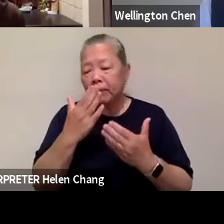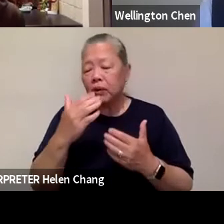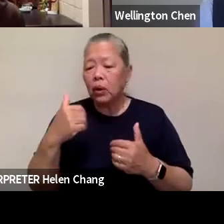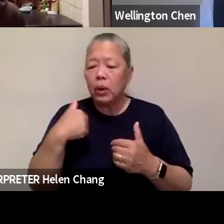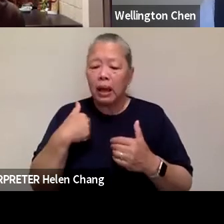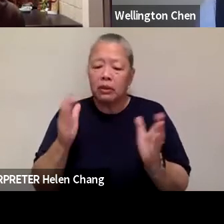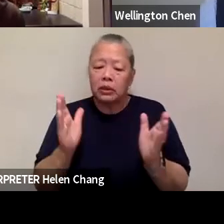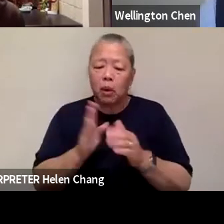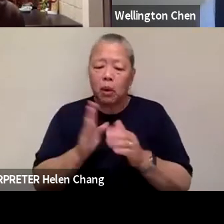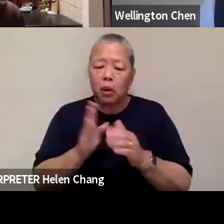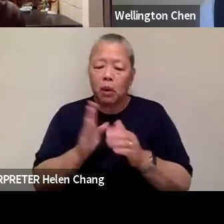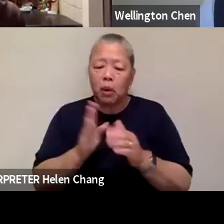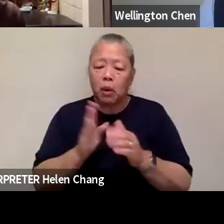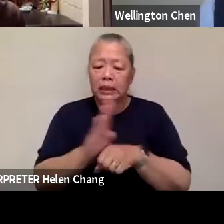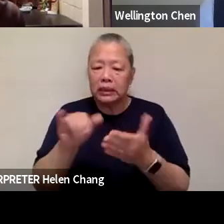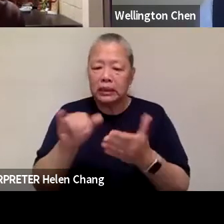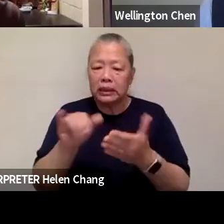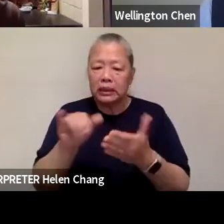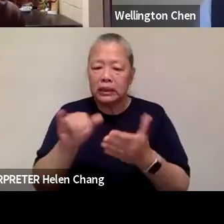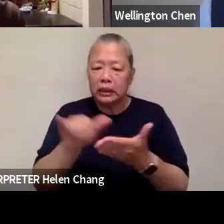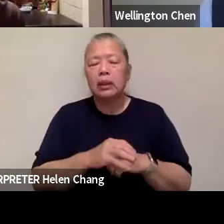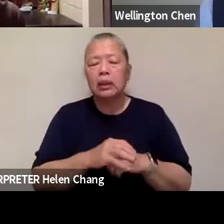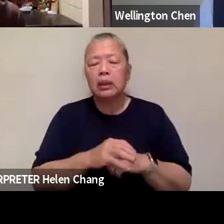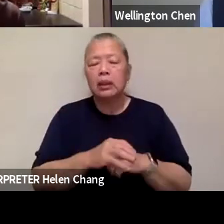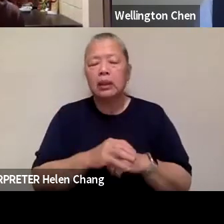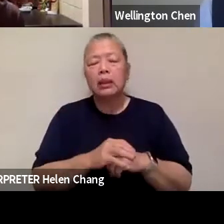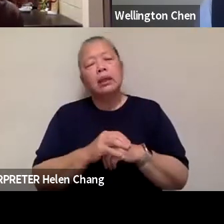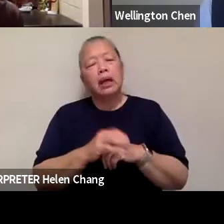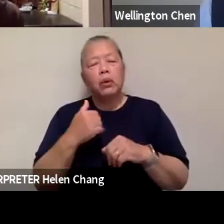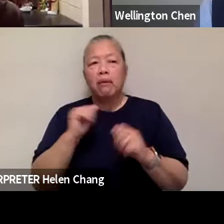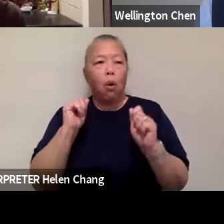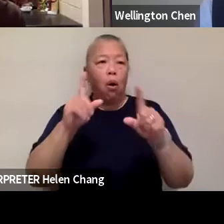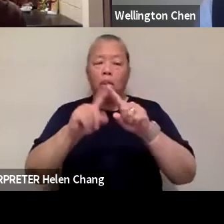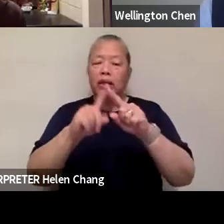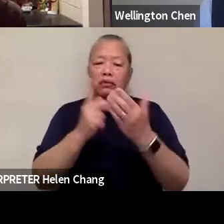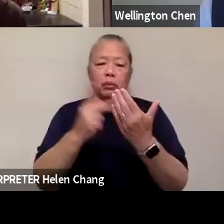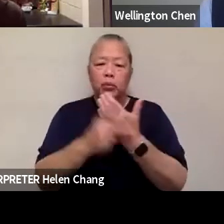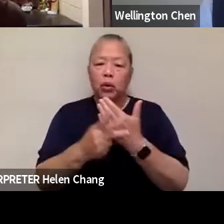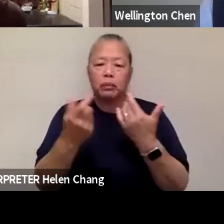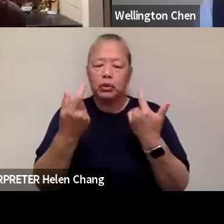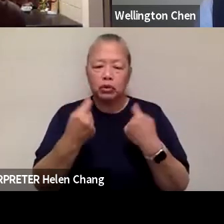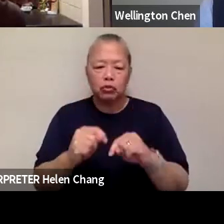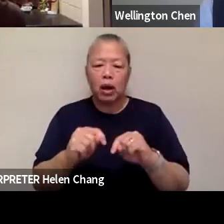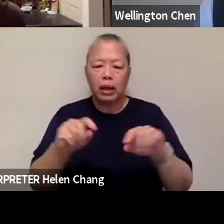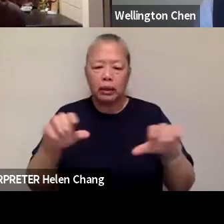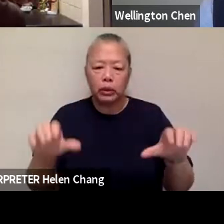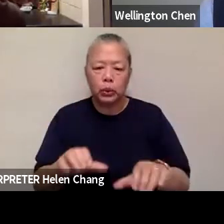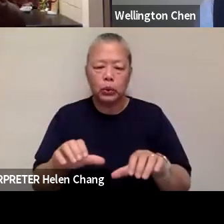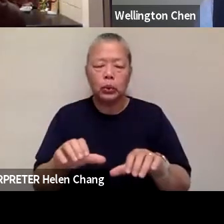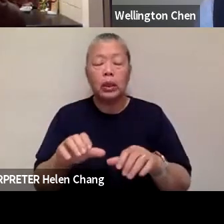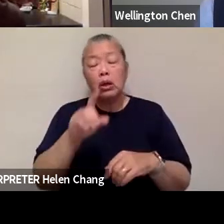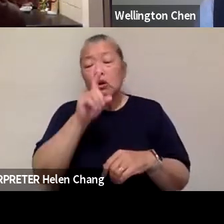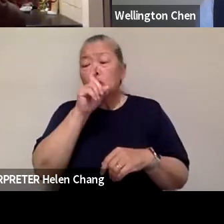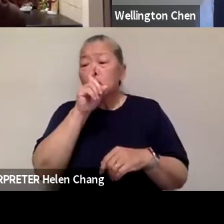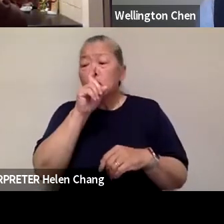business services and all the programs they're trying to do as much as they can, is that at the end of the day, during this